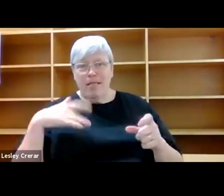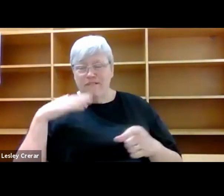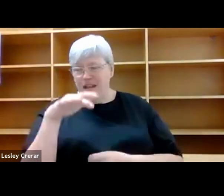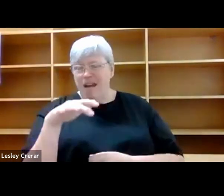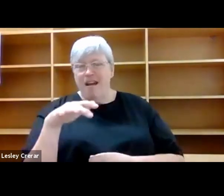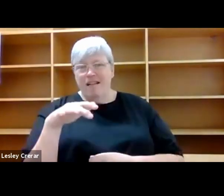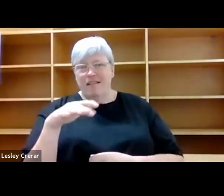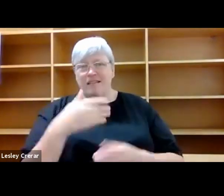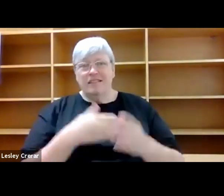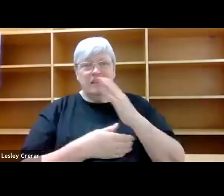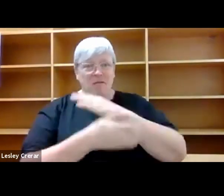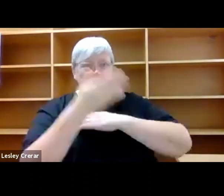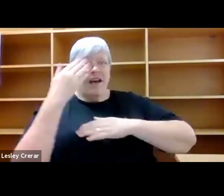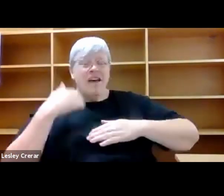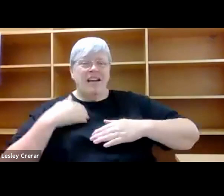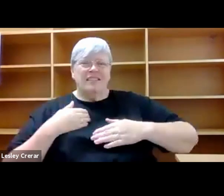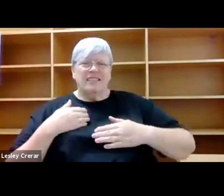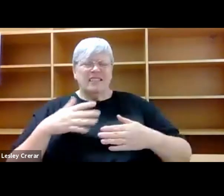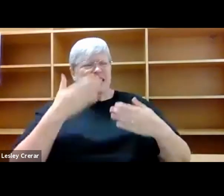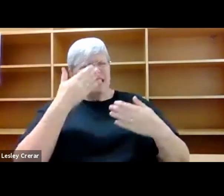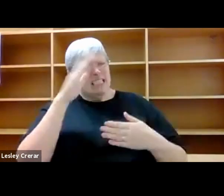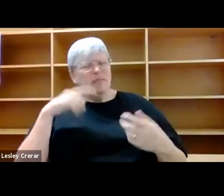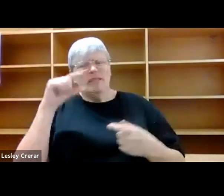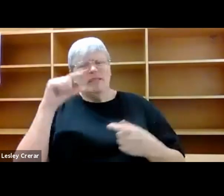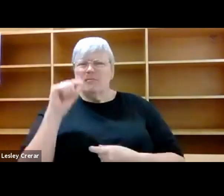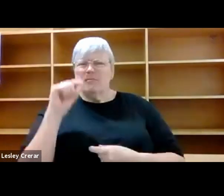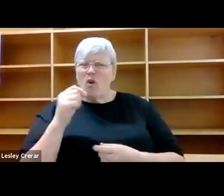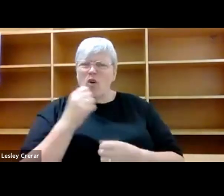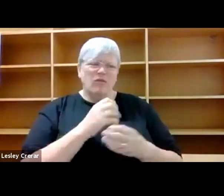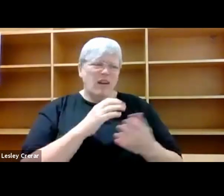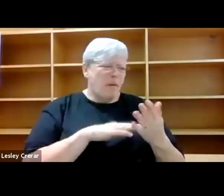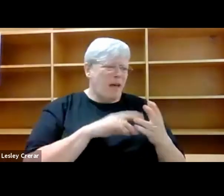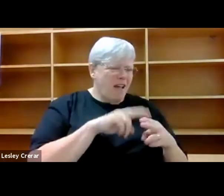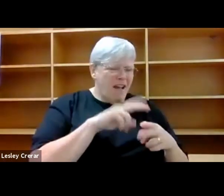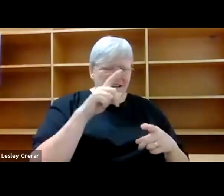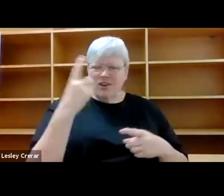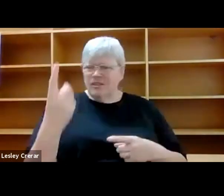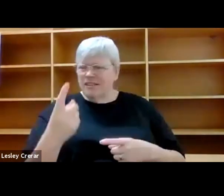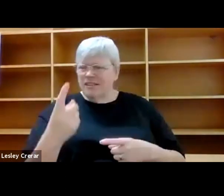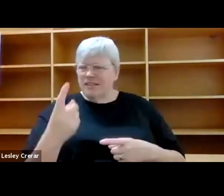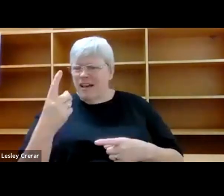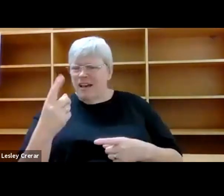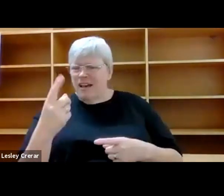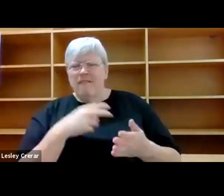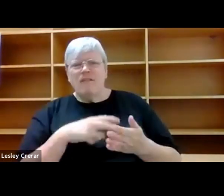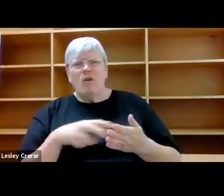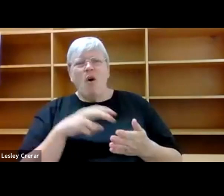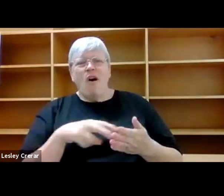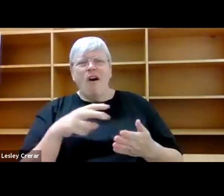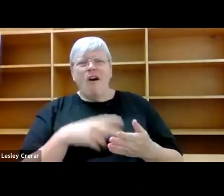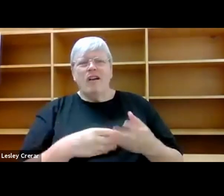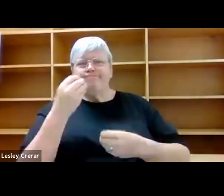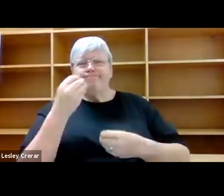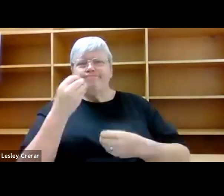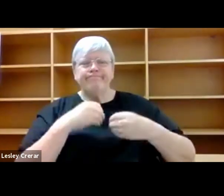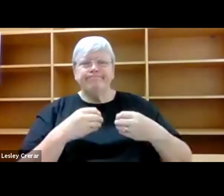reconstructed for me was a small picture. My grandparents, herself, and a wok full of deep fried tofu. An entire